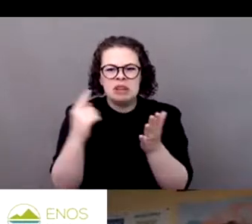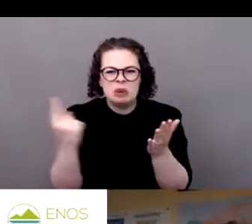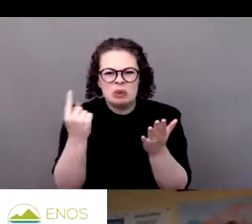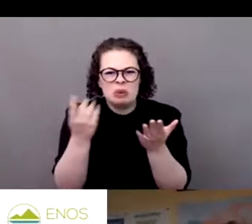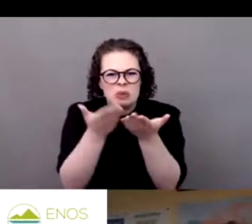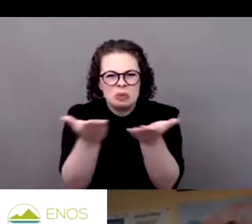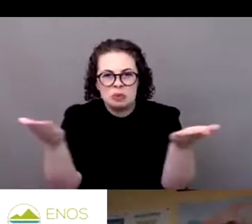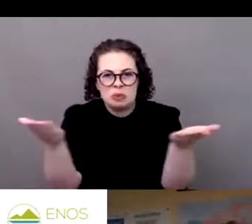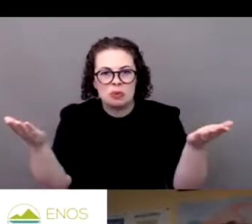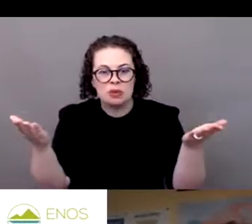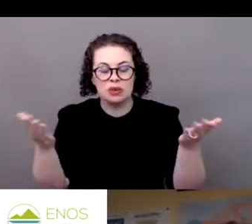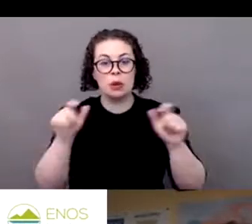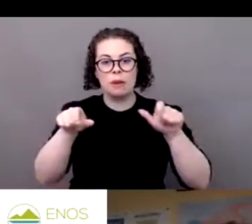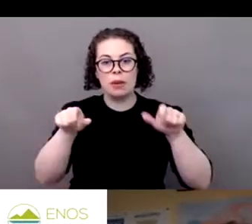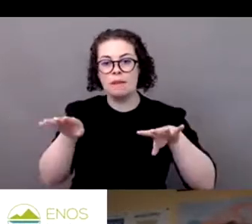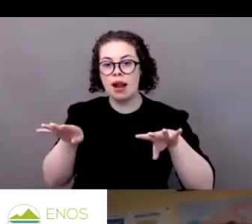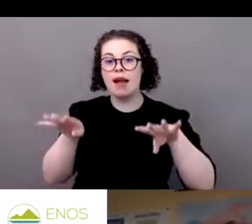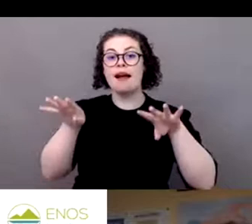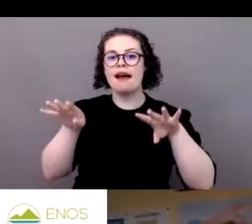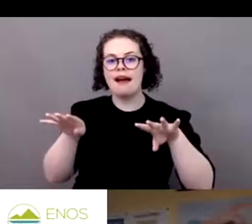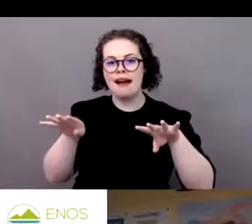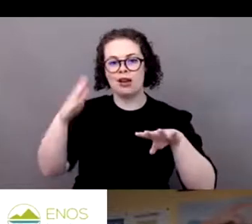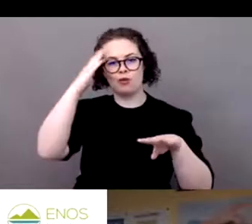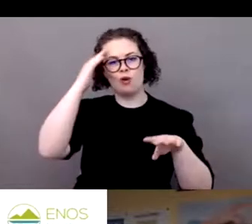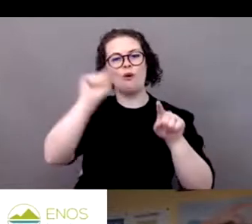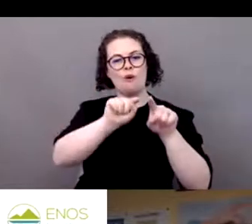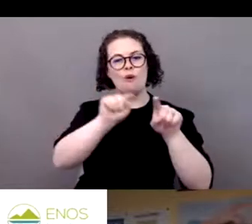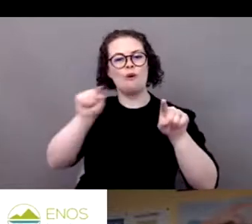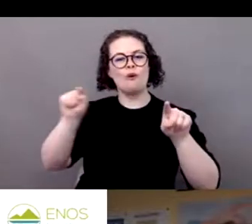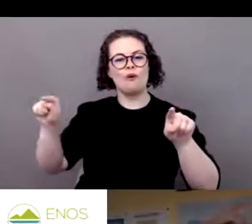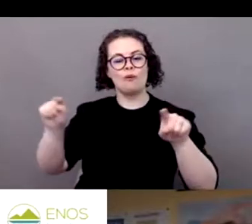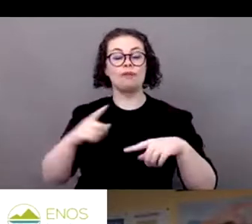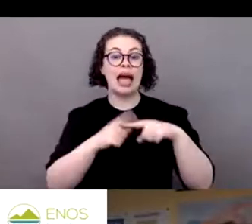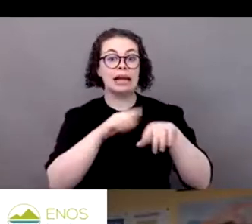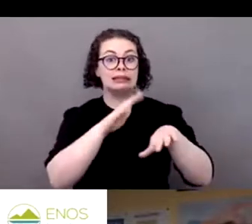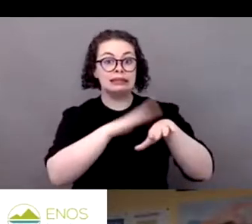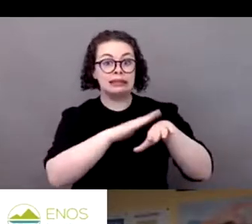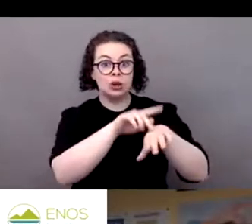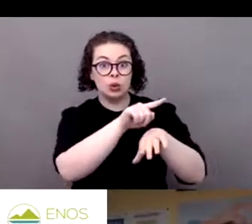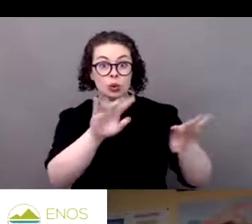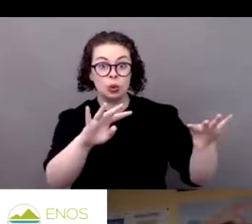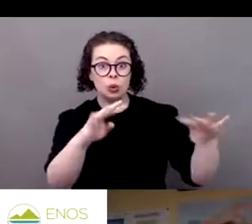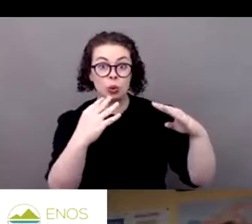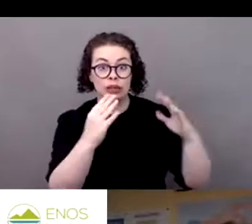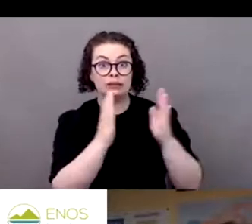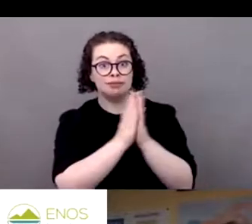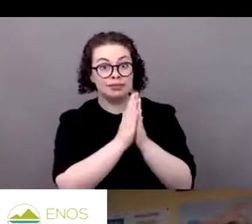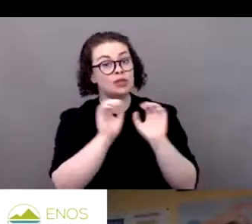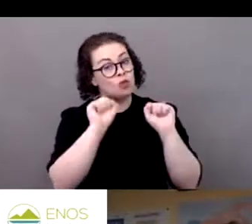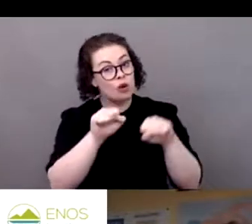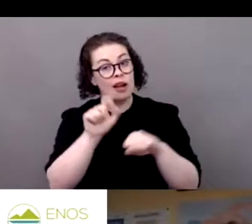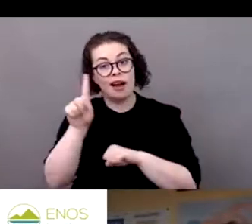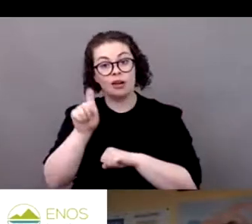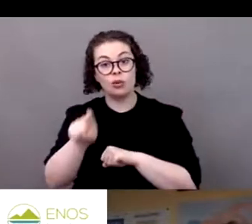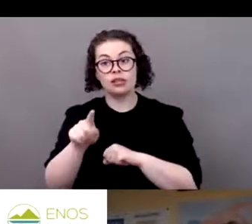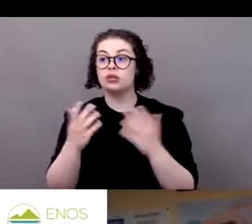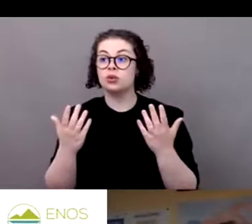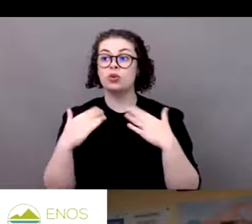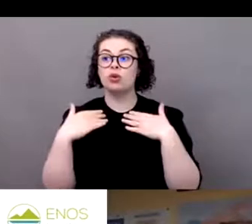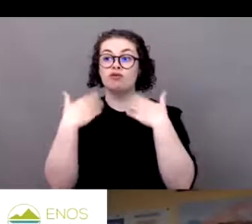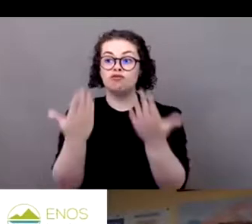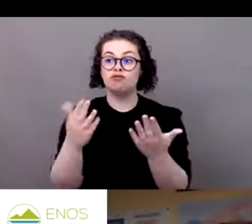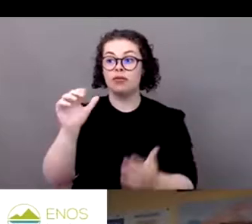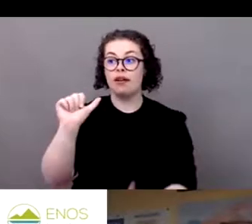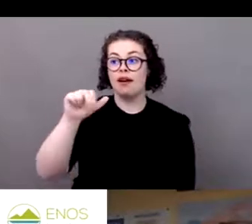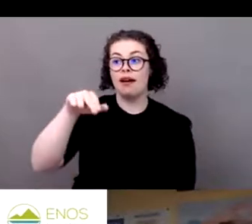to remind the public that they can ask their questions. So I will begin with you, Antidia, if you can present yourself quickly.